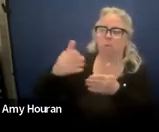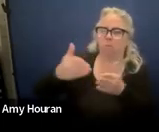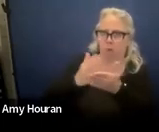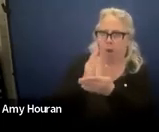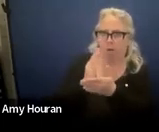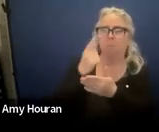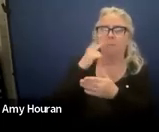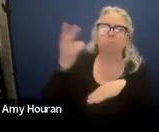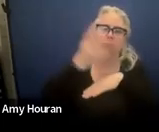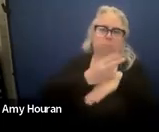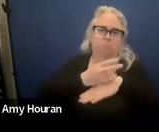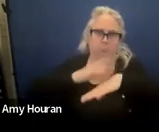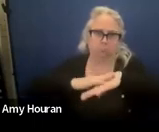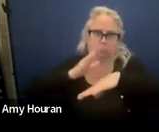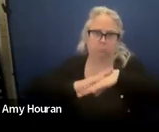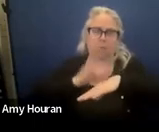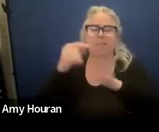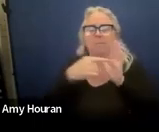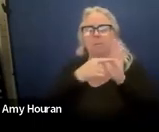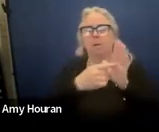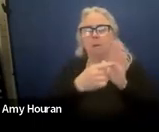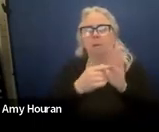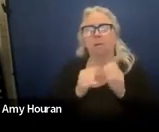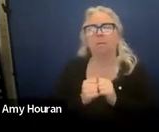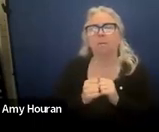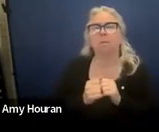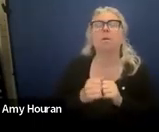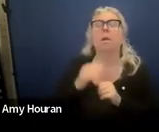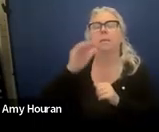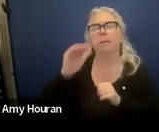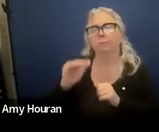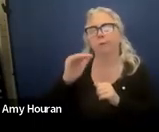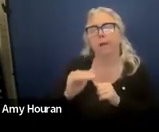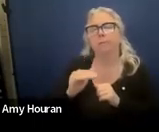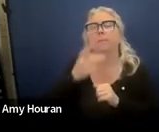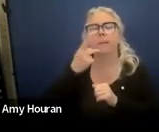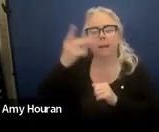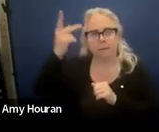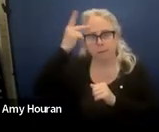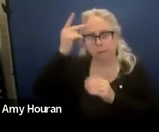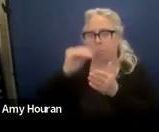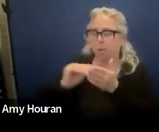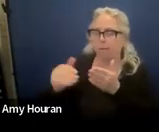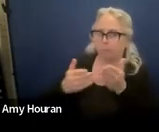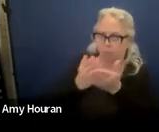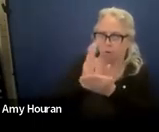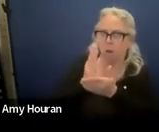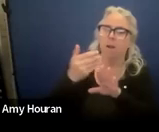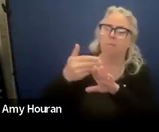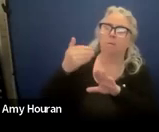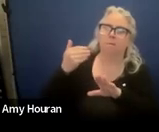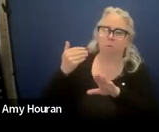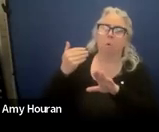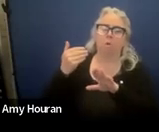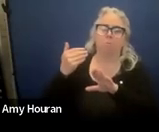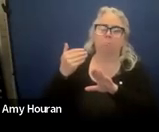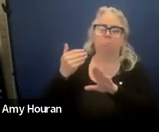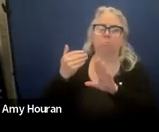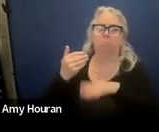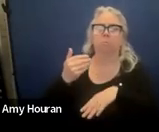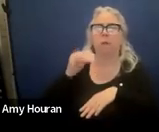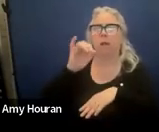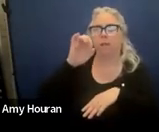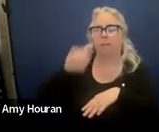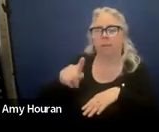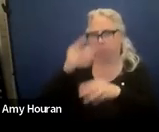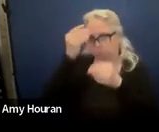example of just saying the child's parents waived their right to the seven day notice prior to the iep implementation and agreed to make the